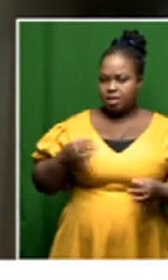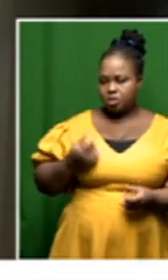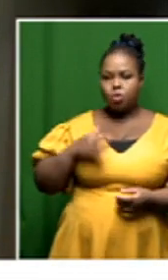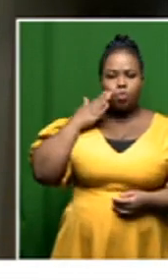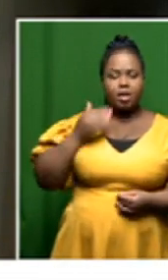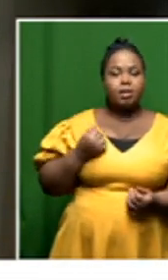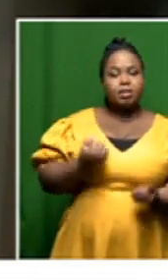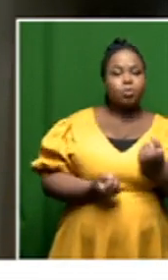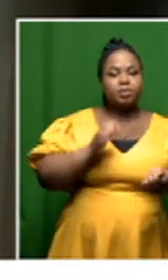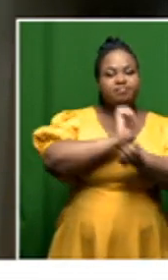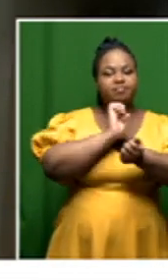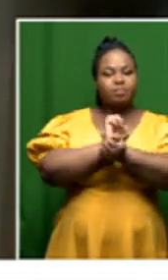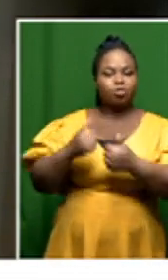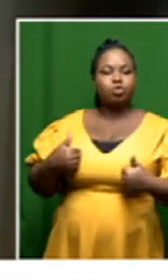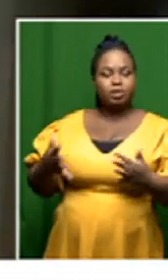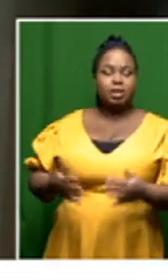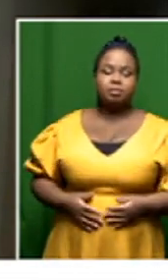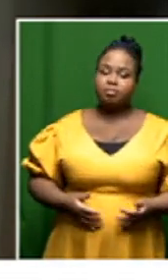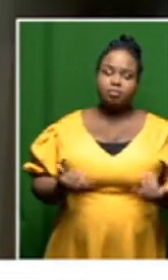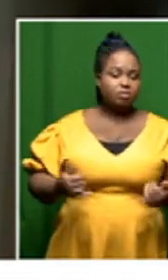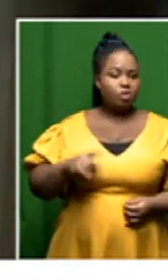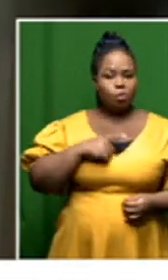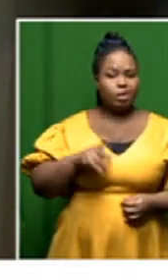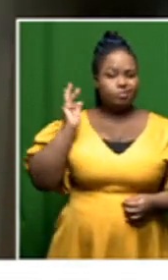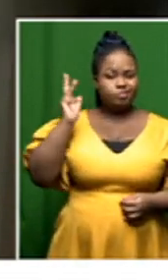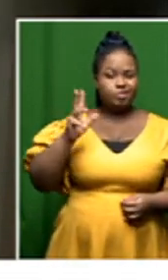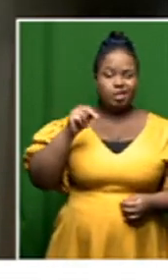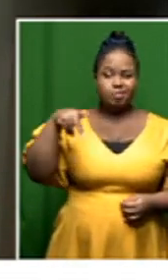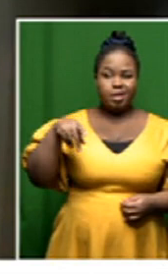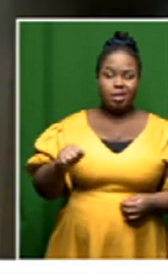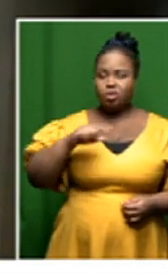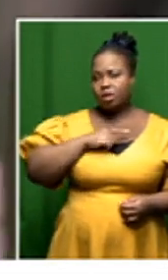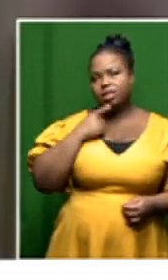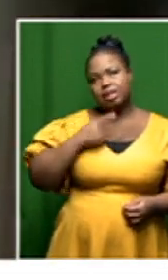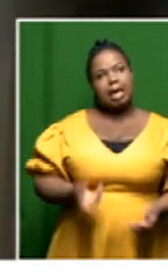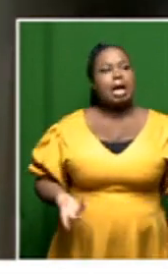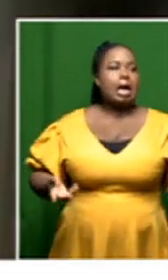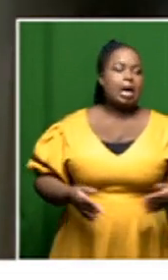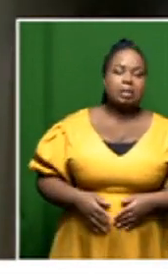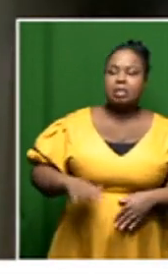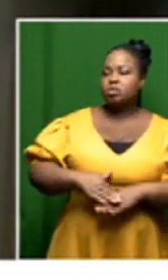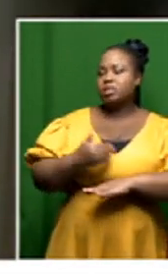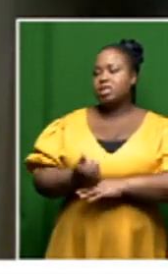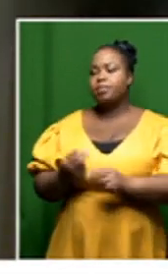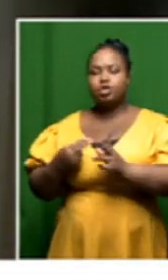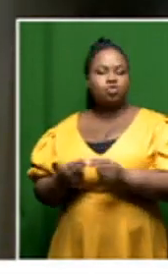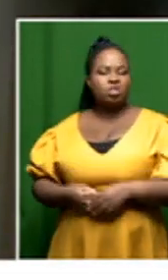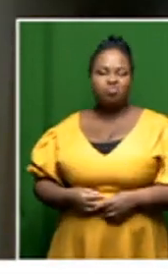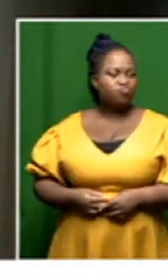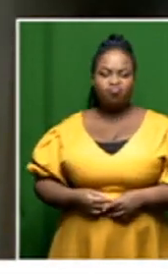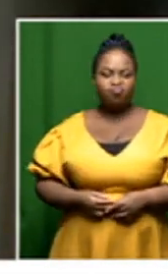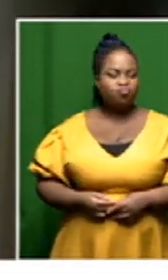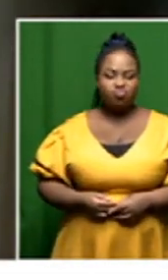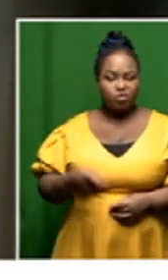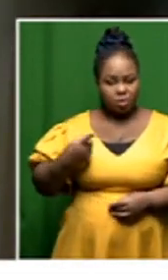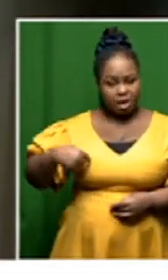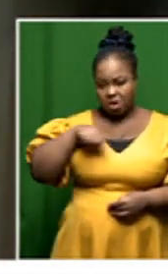to when they will prosecute so you know this statement by the npa that oh yeah they've set up these units and as far as